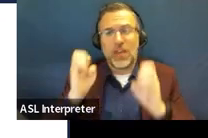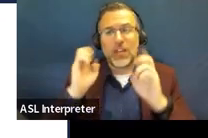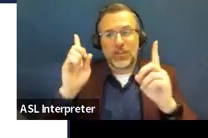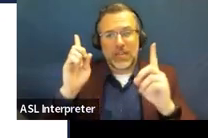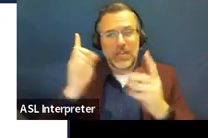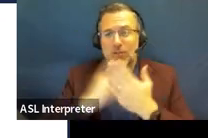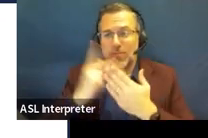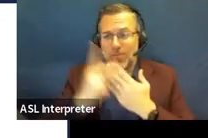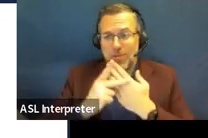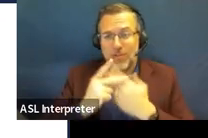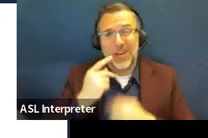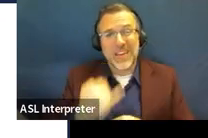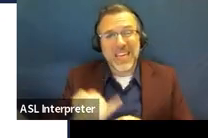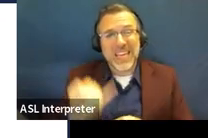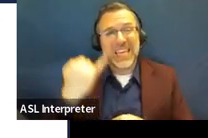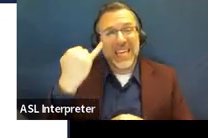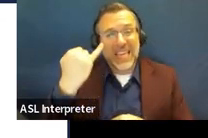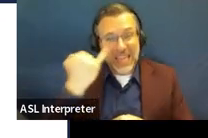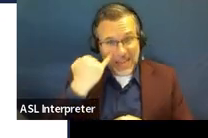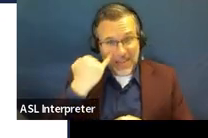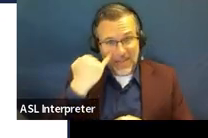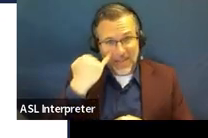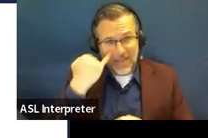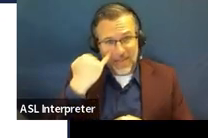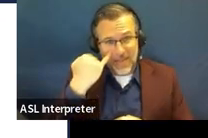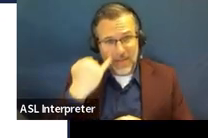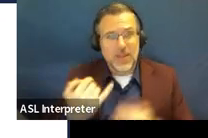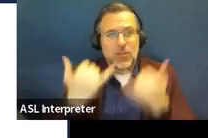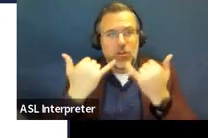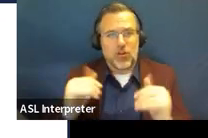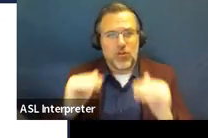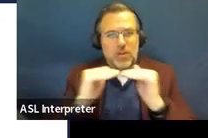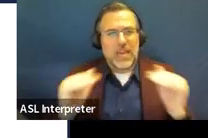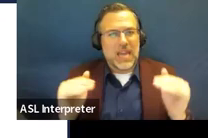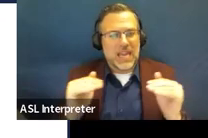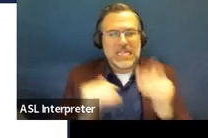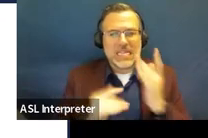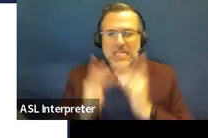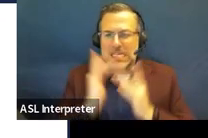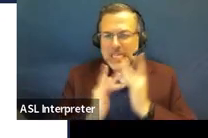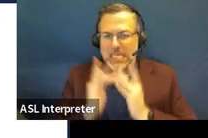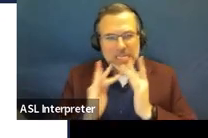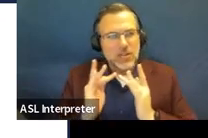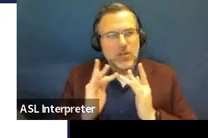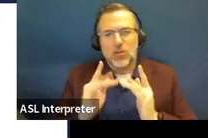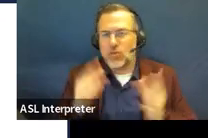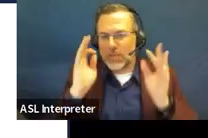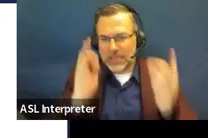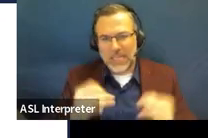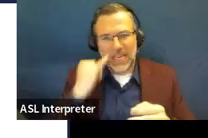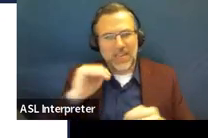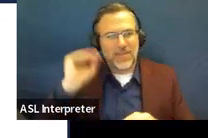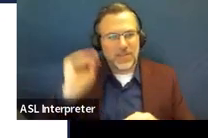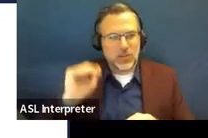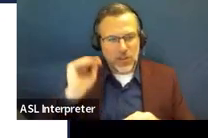the existing data is insufficient to identify the child as eligible for services. So I linked our MTSS website because it